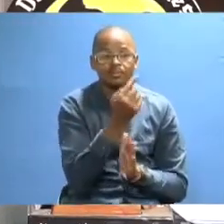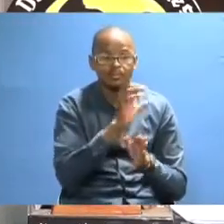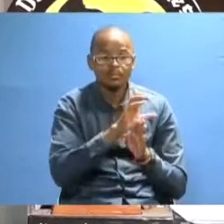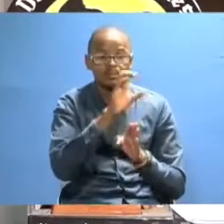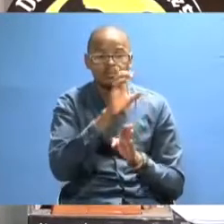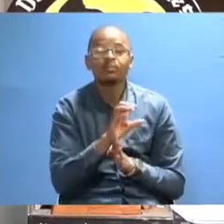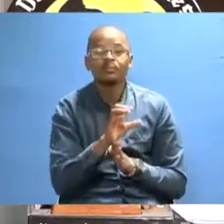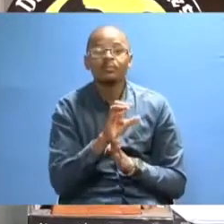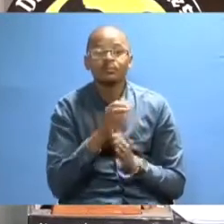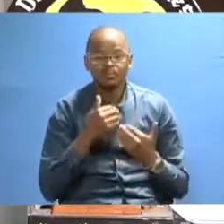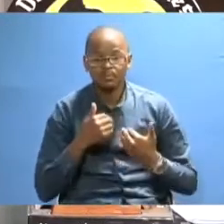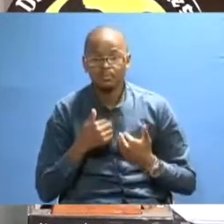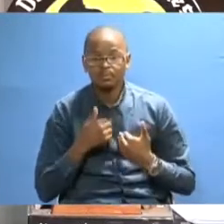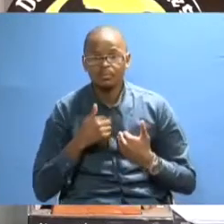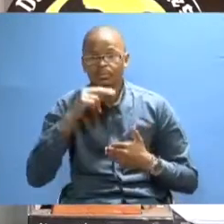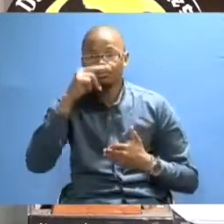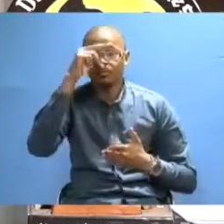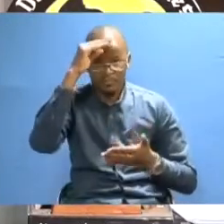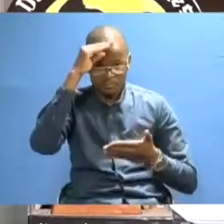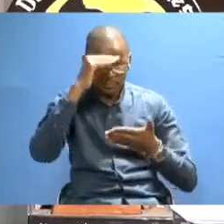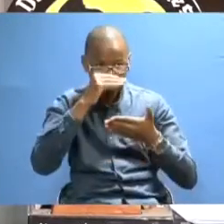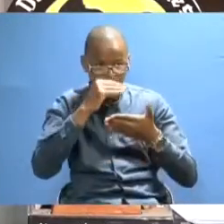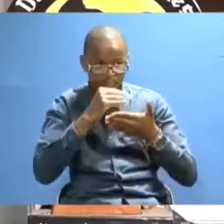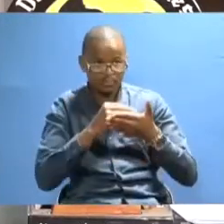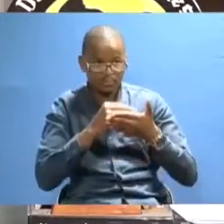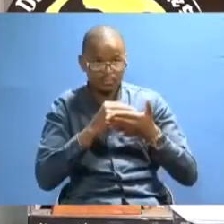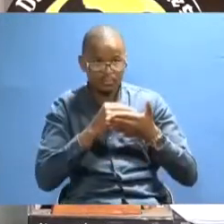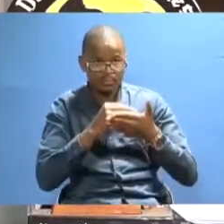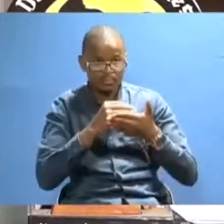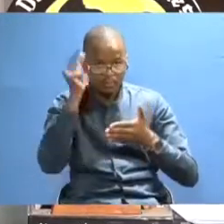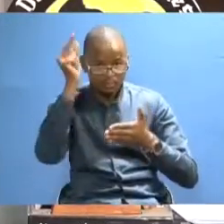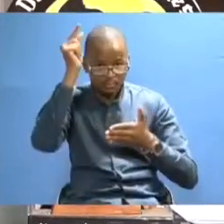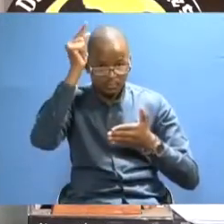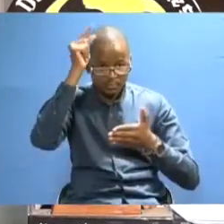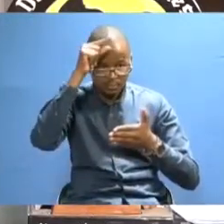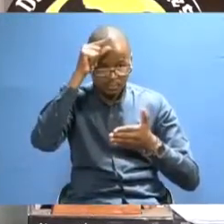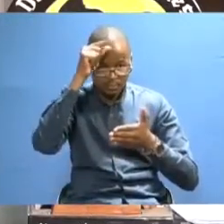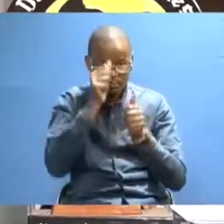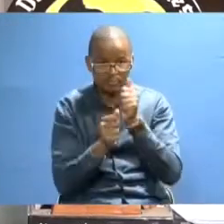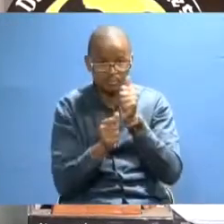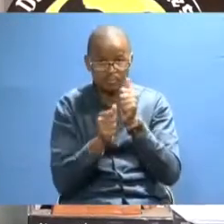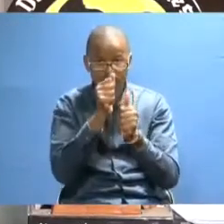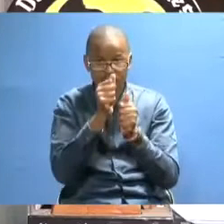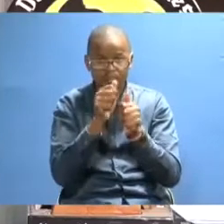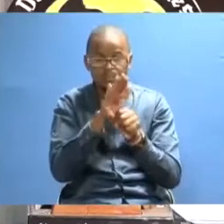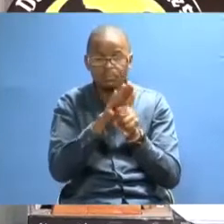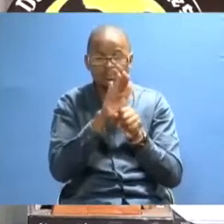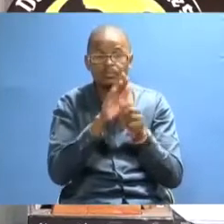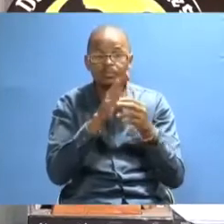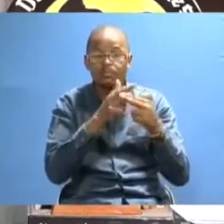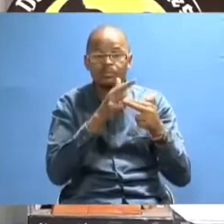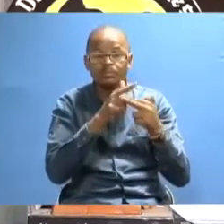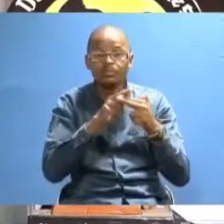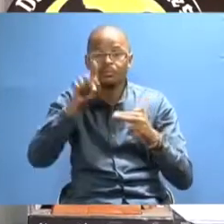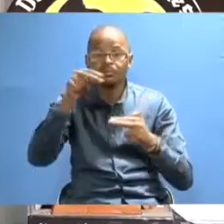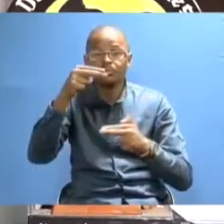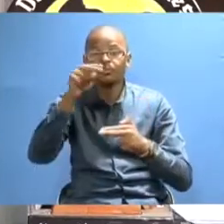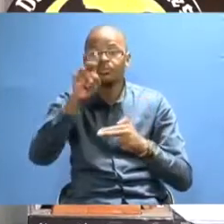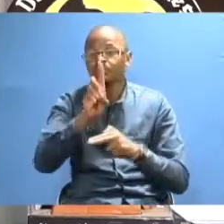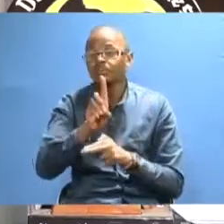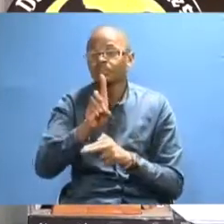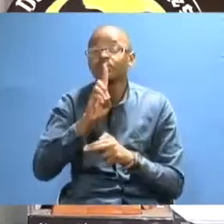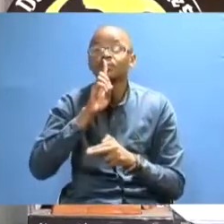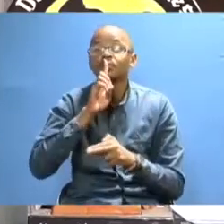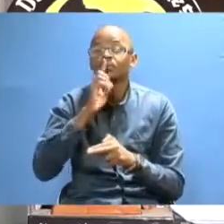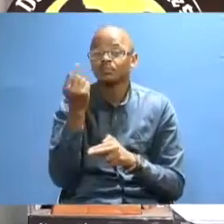these courses has a higher level degree, which we usually refer to as PhD.